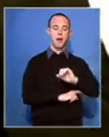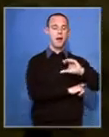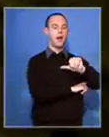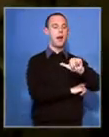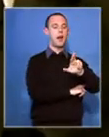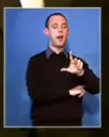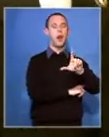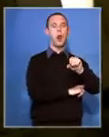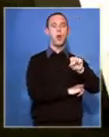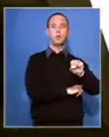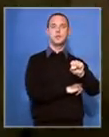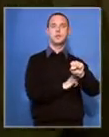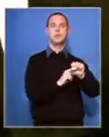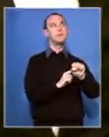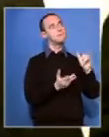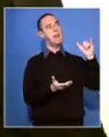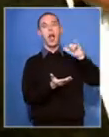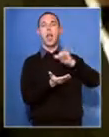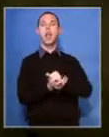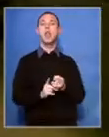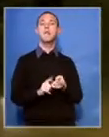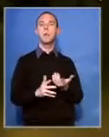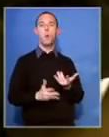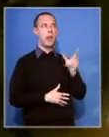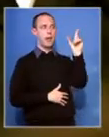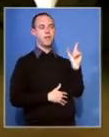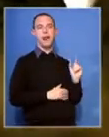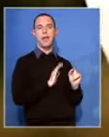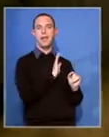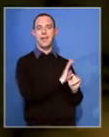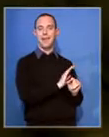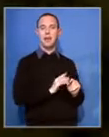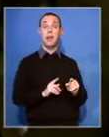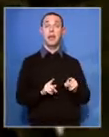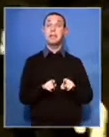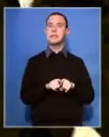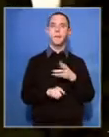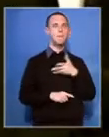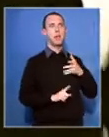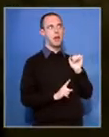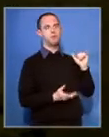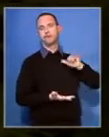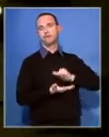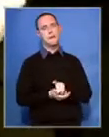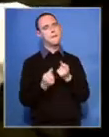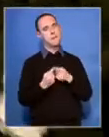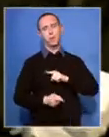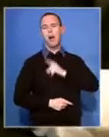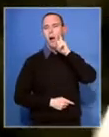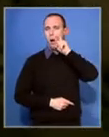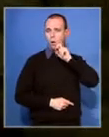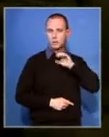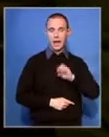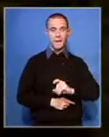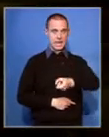mother was unable to make the long journey. His sister, Myrta, who had been at his side in the last months, bid him farewell